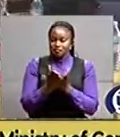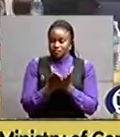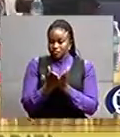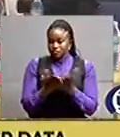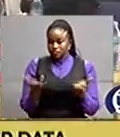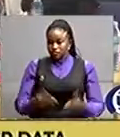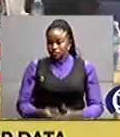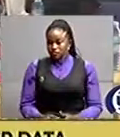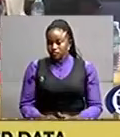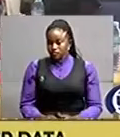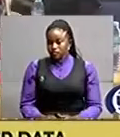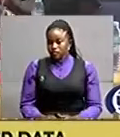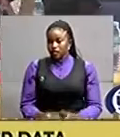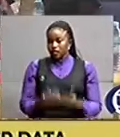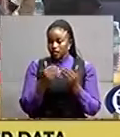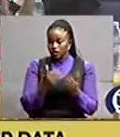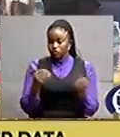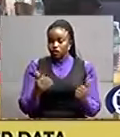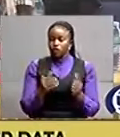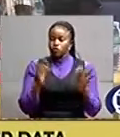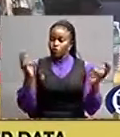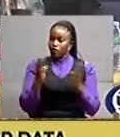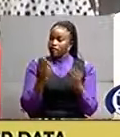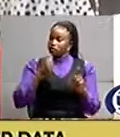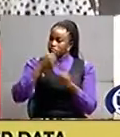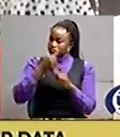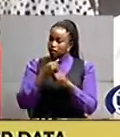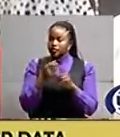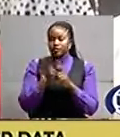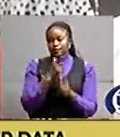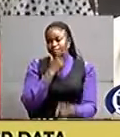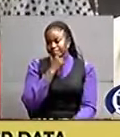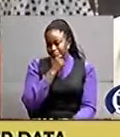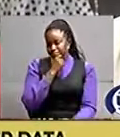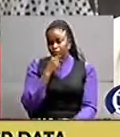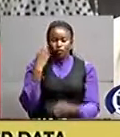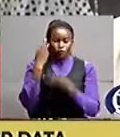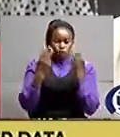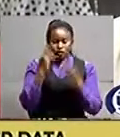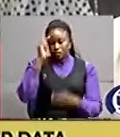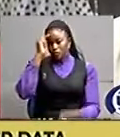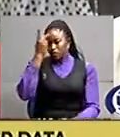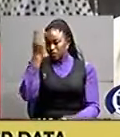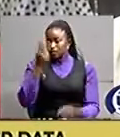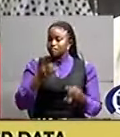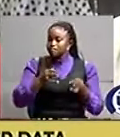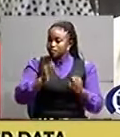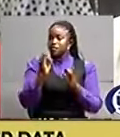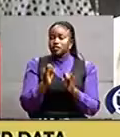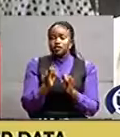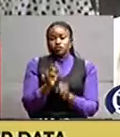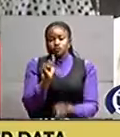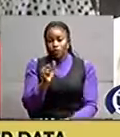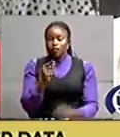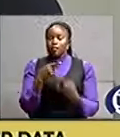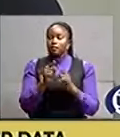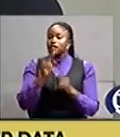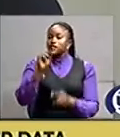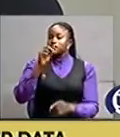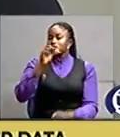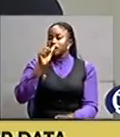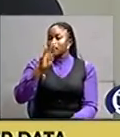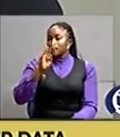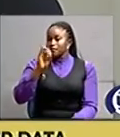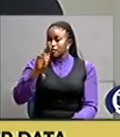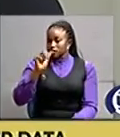the child welfare advocates are concerned that policy implementation may be minimal, Fred Ngavidano, the